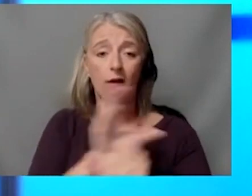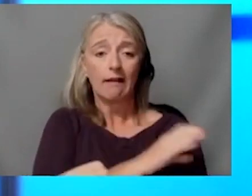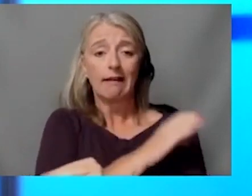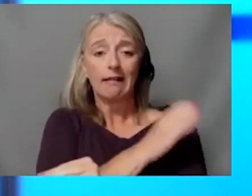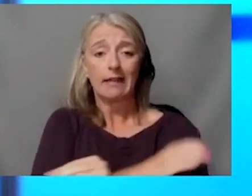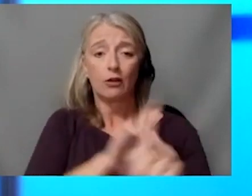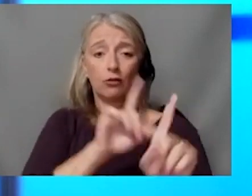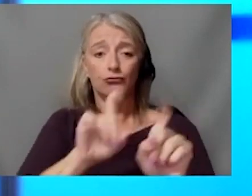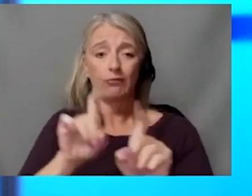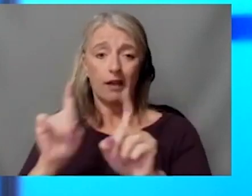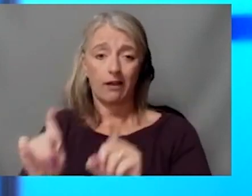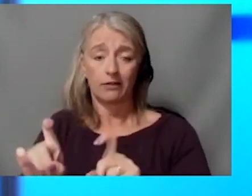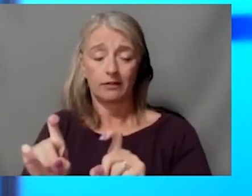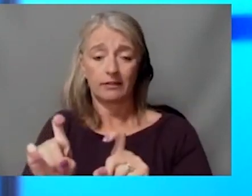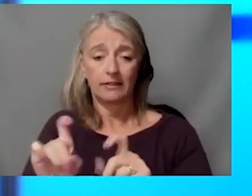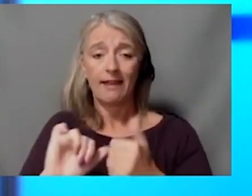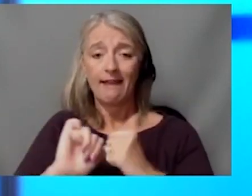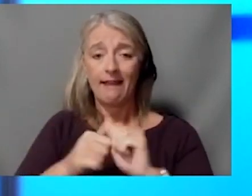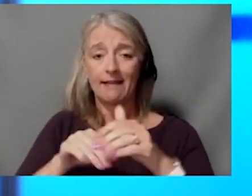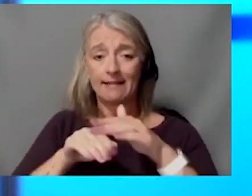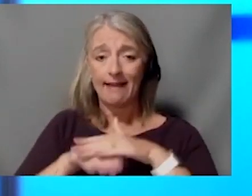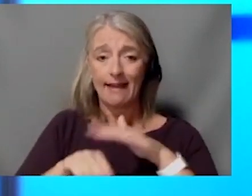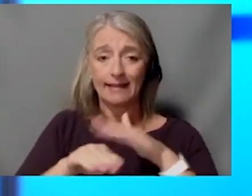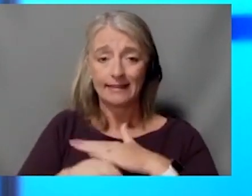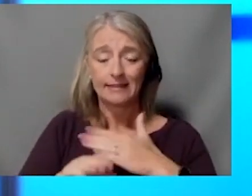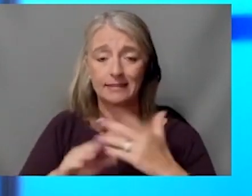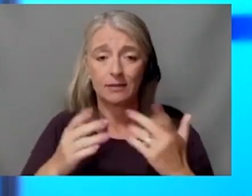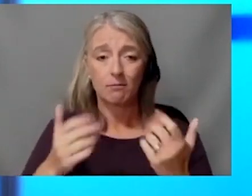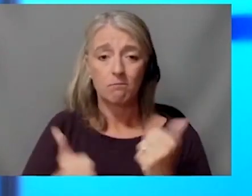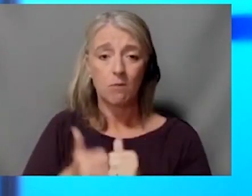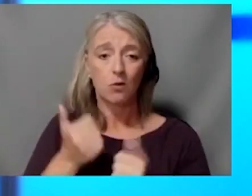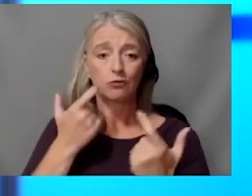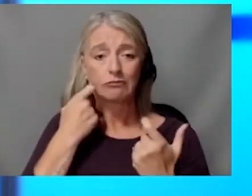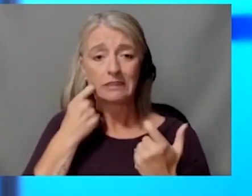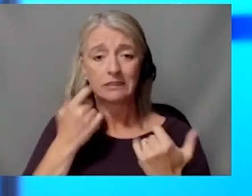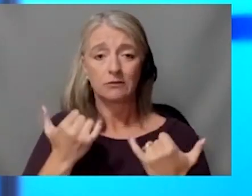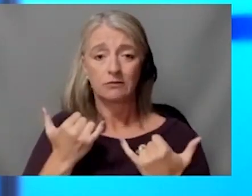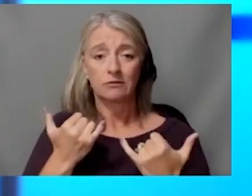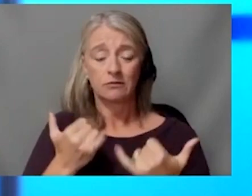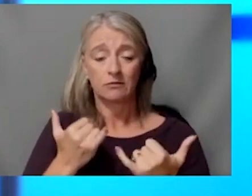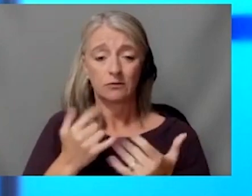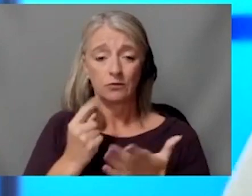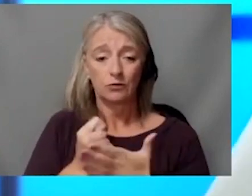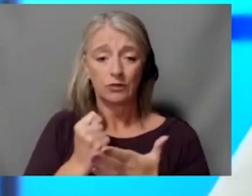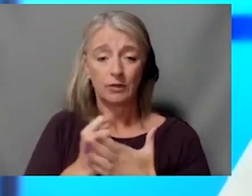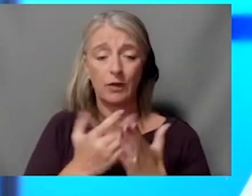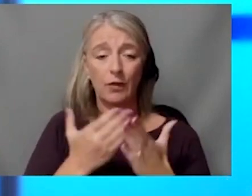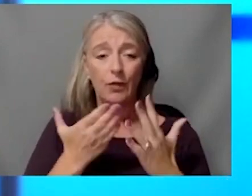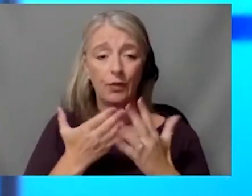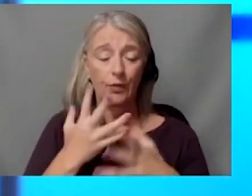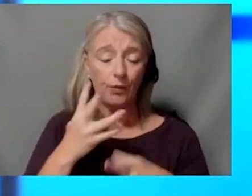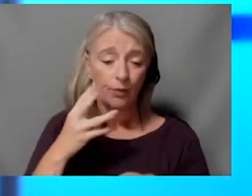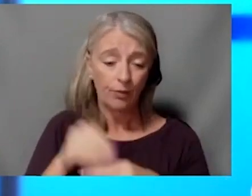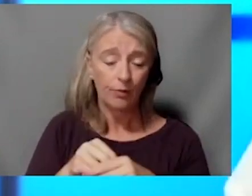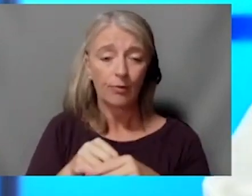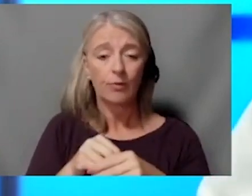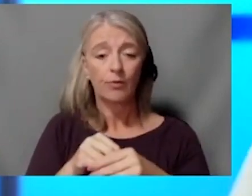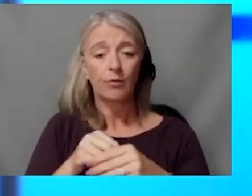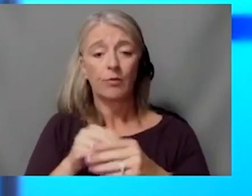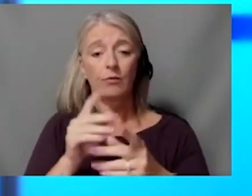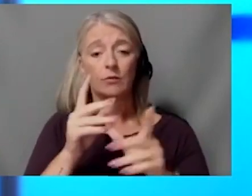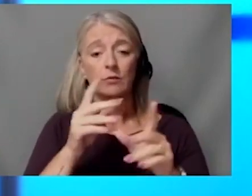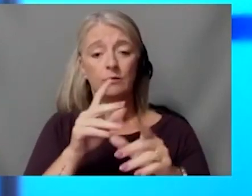access the latest treatment is through participating in clinical trials. It's also a way to contribute knowledge to advanced treatment for future